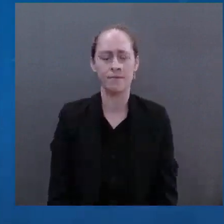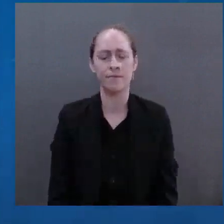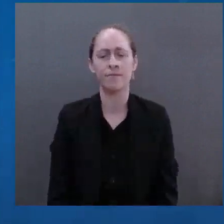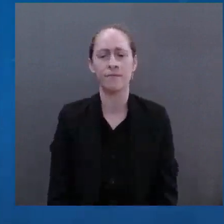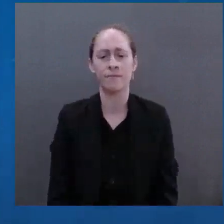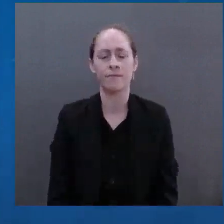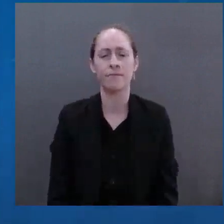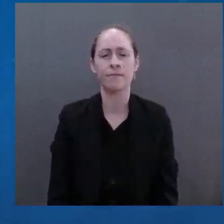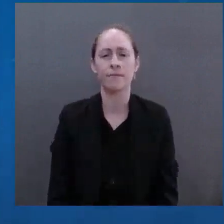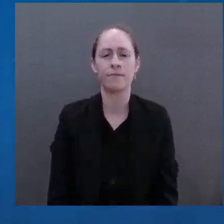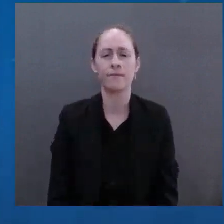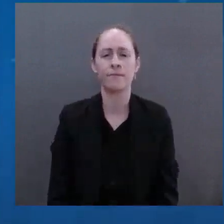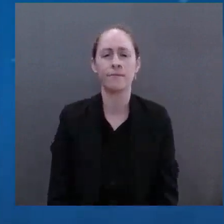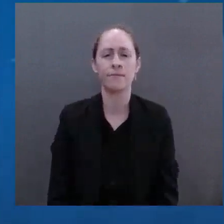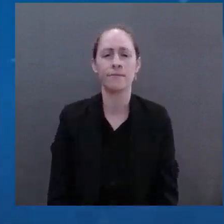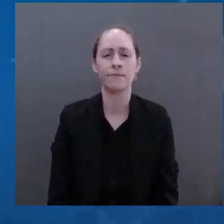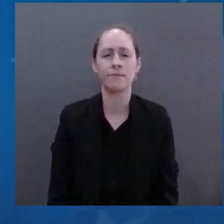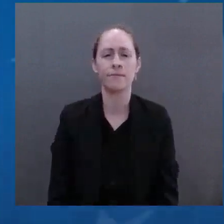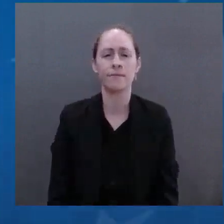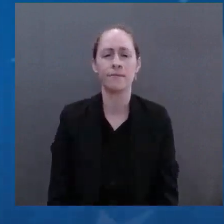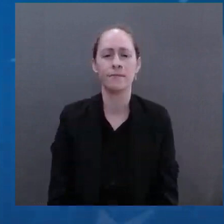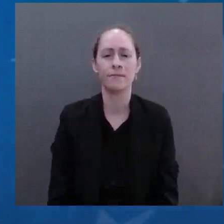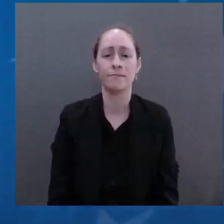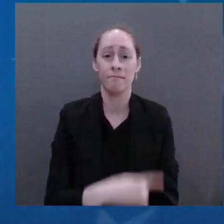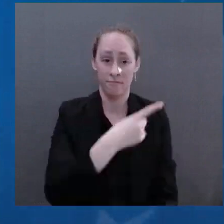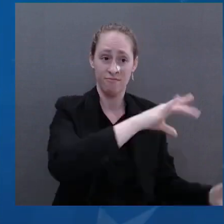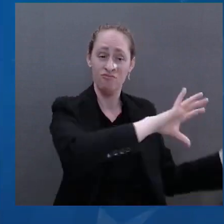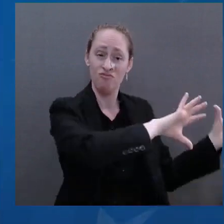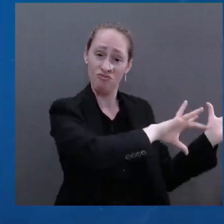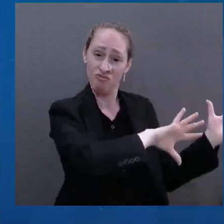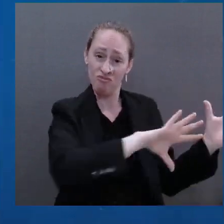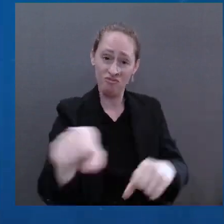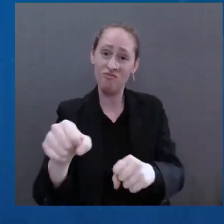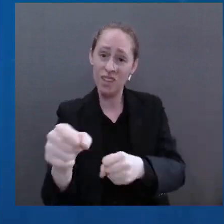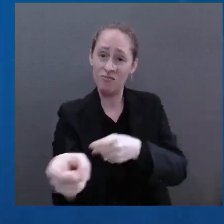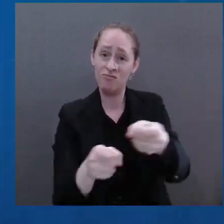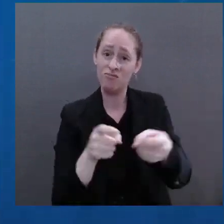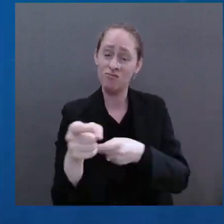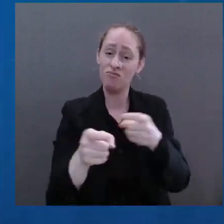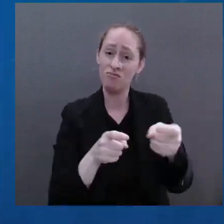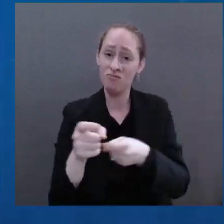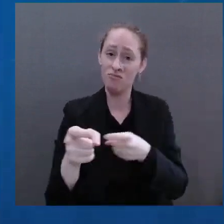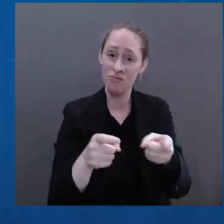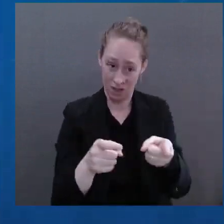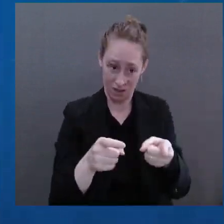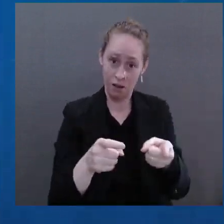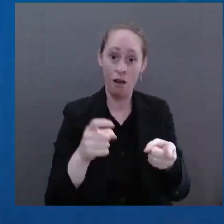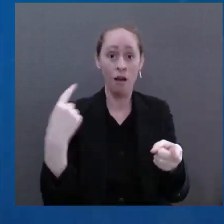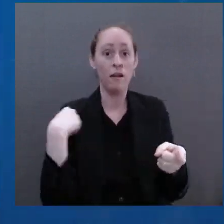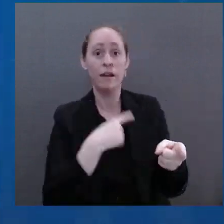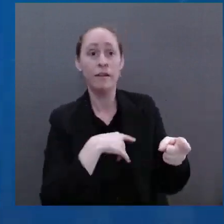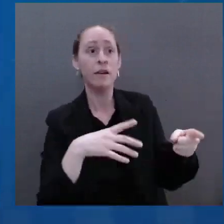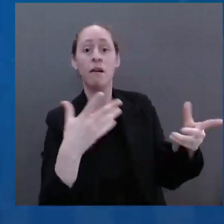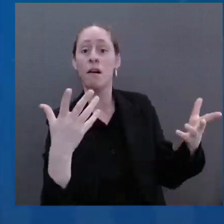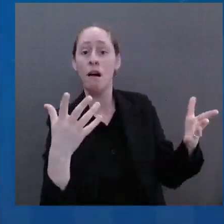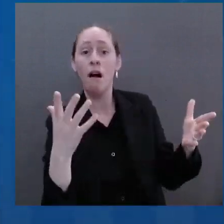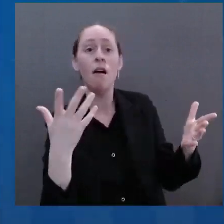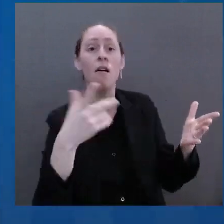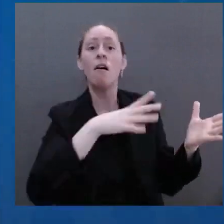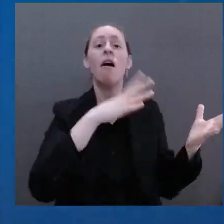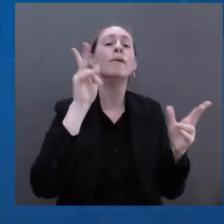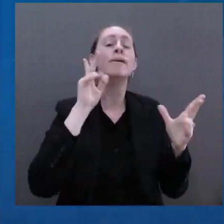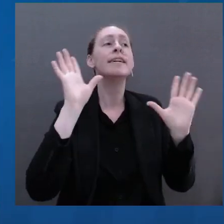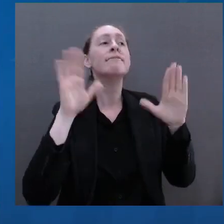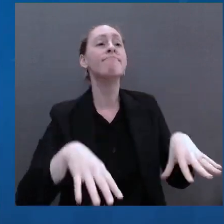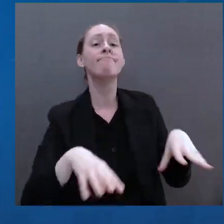of free people everywhere. Time and again, history shows that. It's from the darkest moments that the